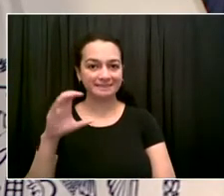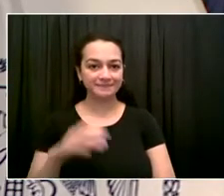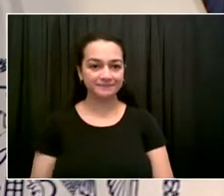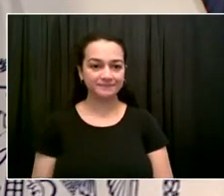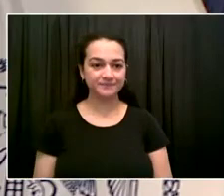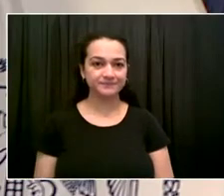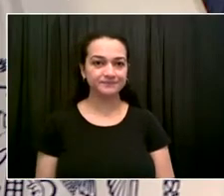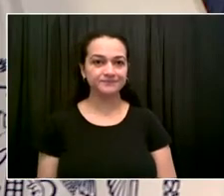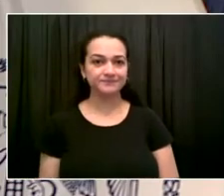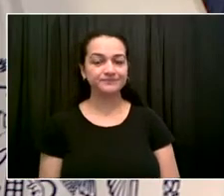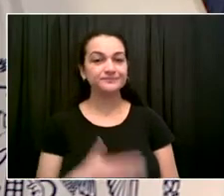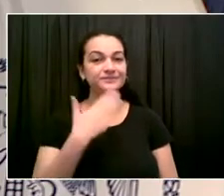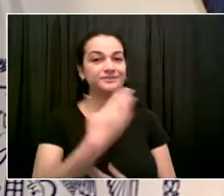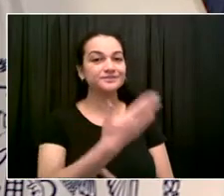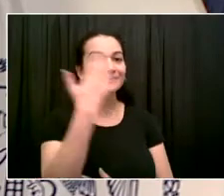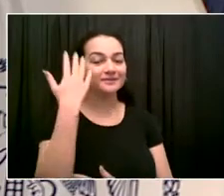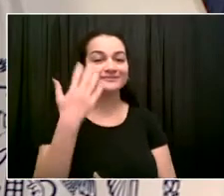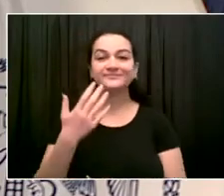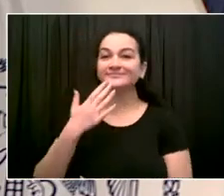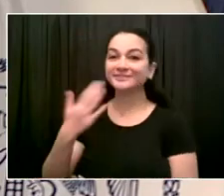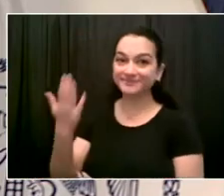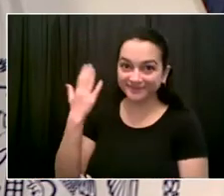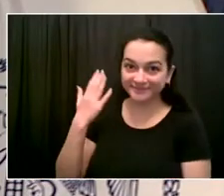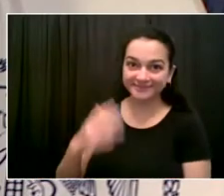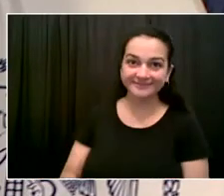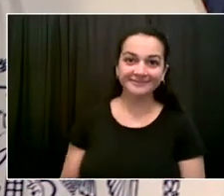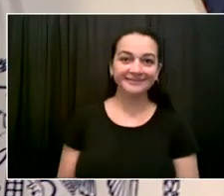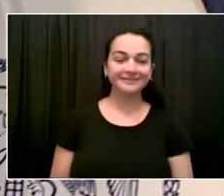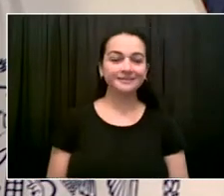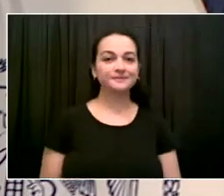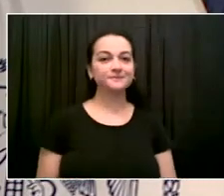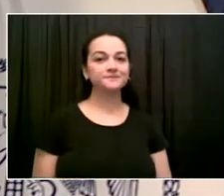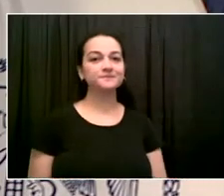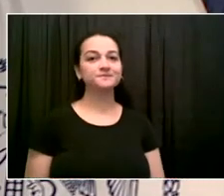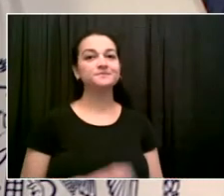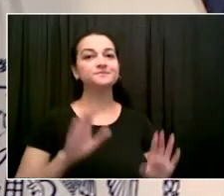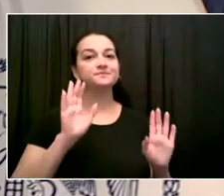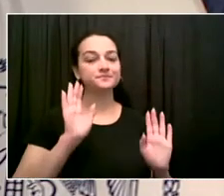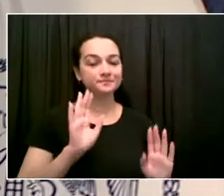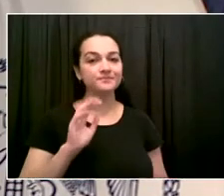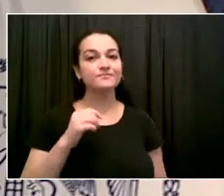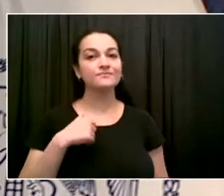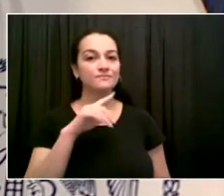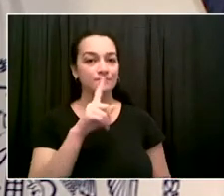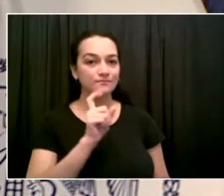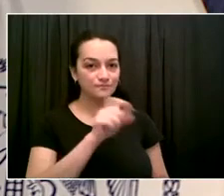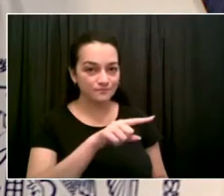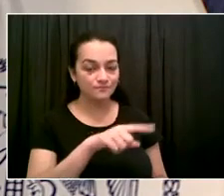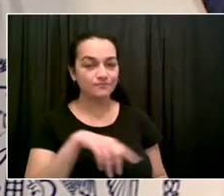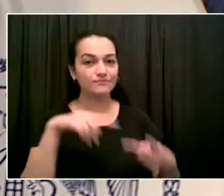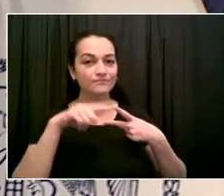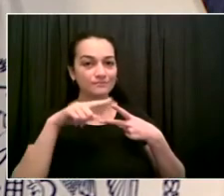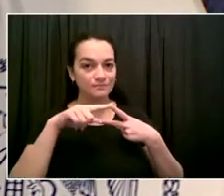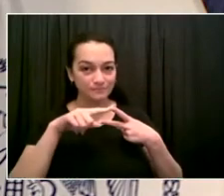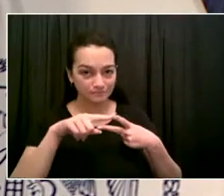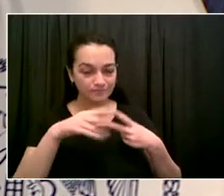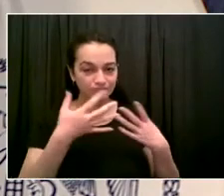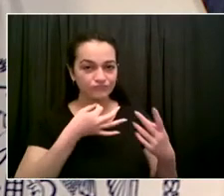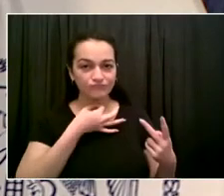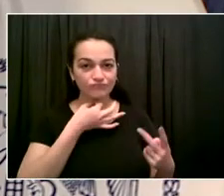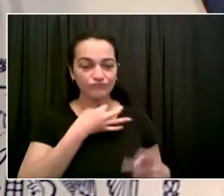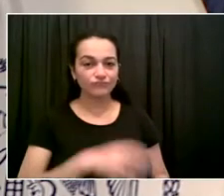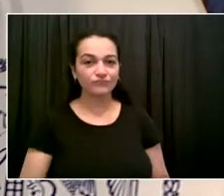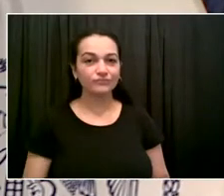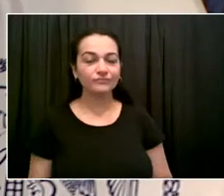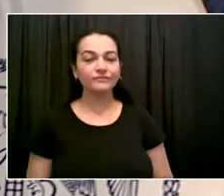I wanted to circle back as well to the question you faced about why mask mandates are